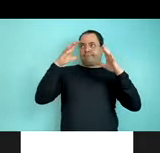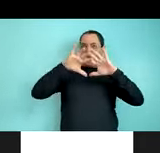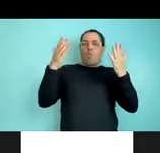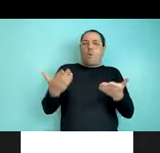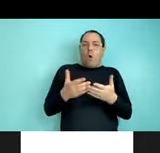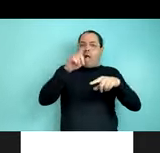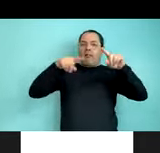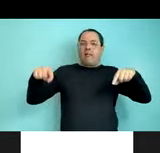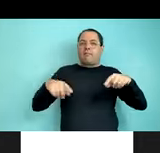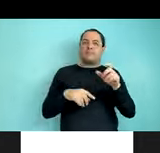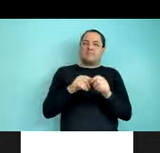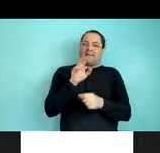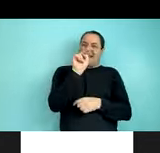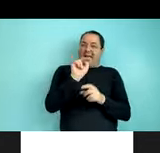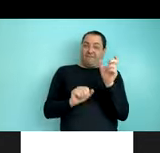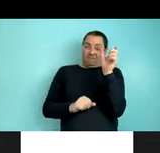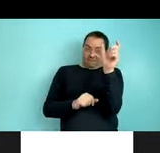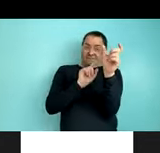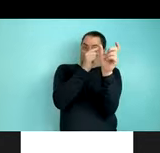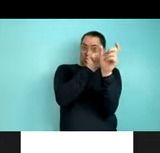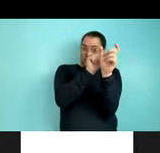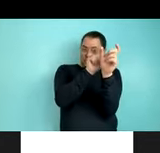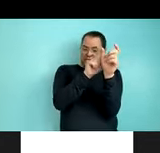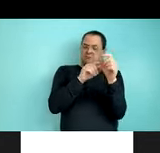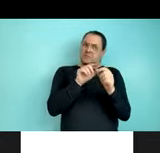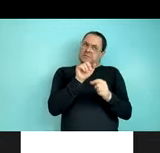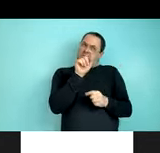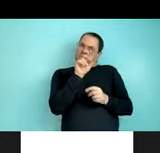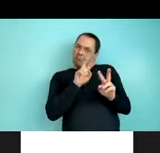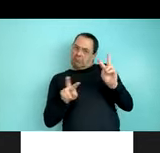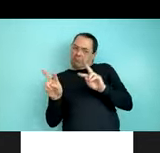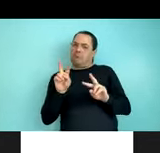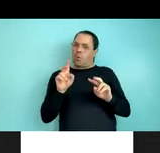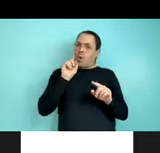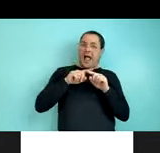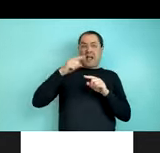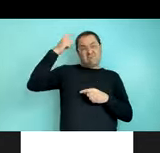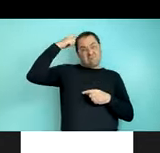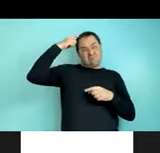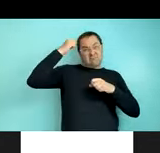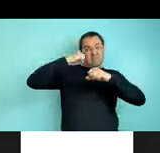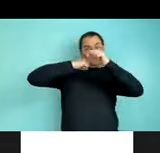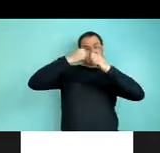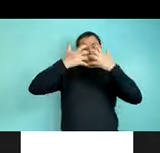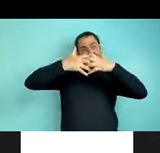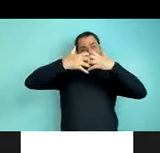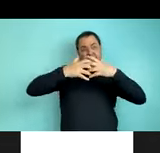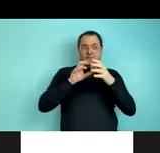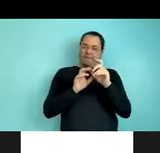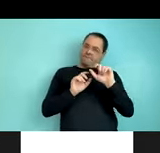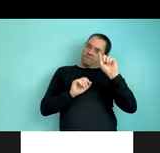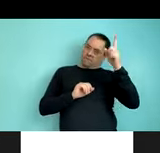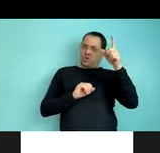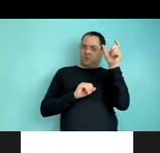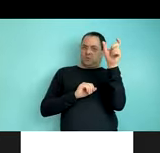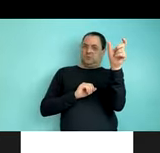find evidence of a cognitive bias towards the noun first order among signers of an emerging language and among silent